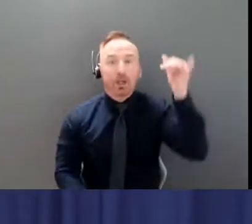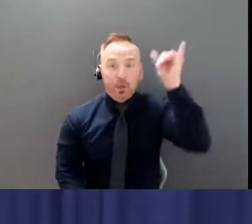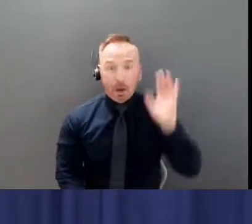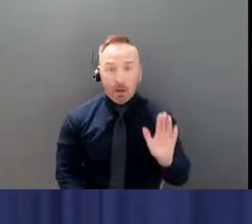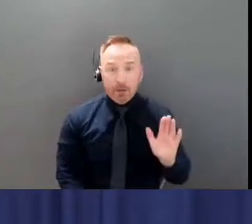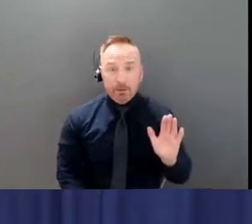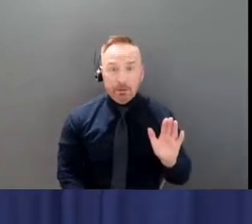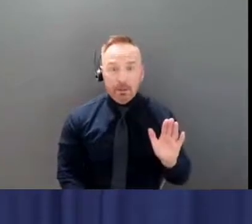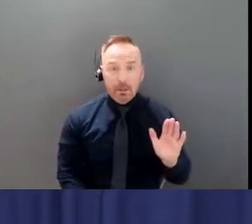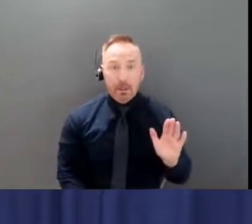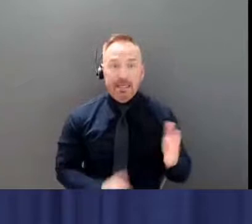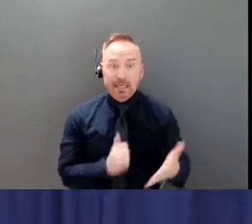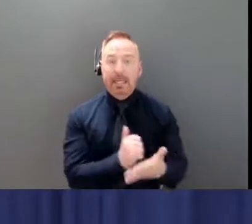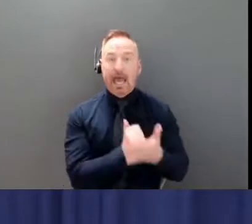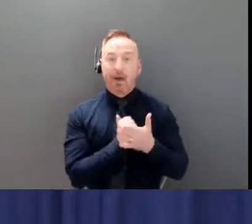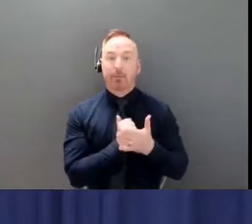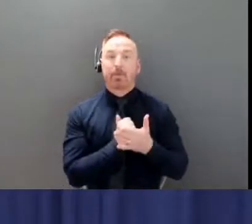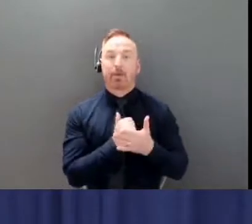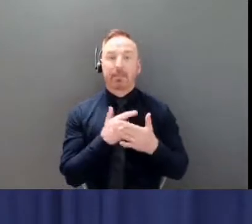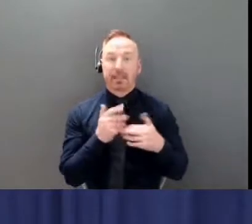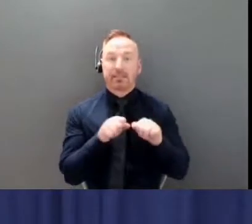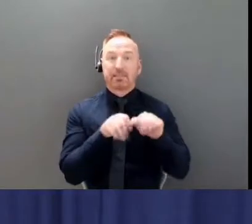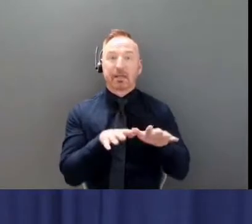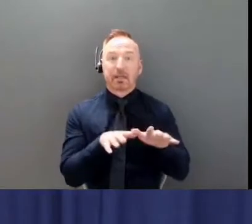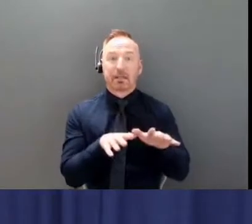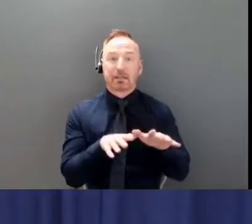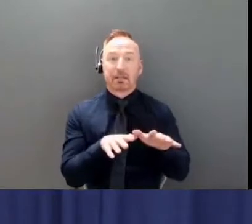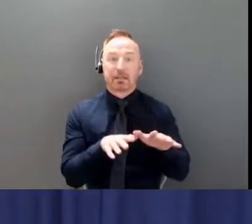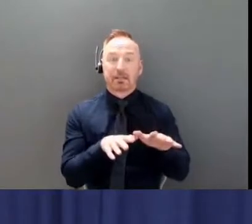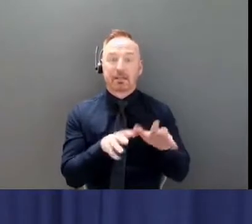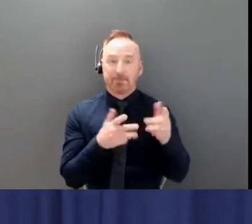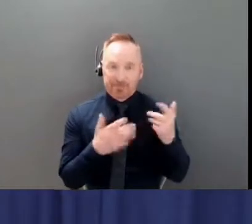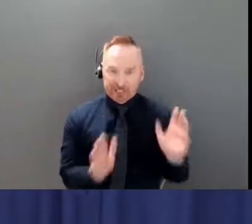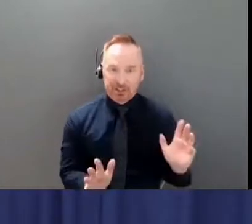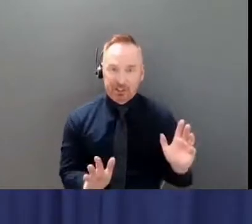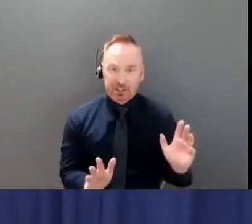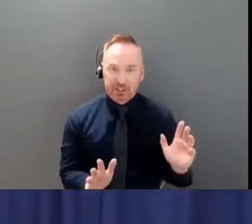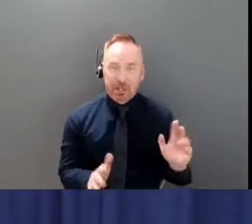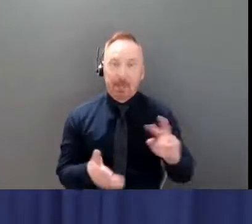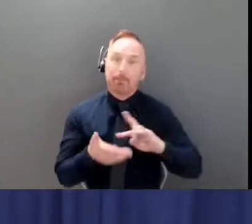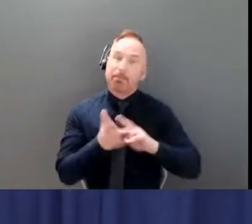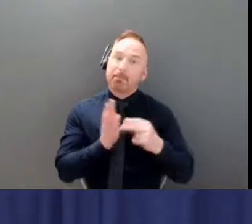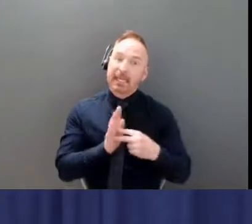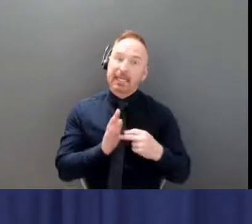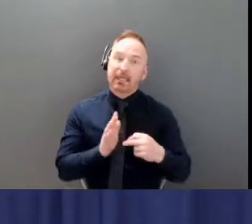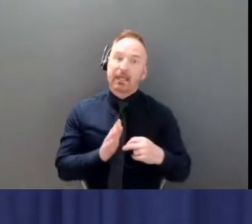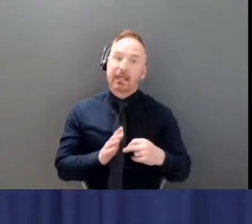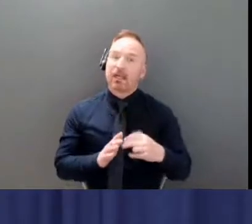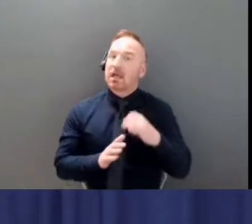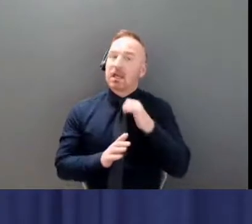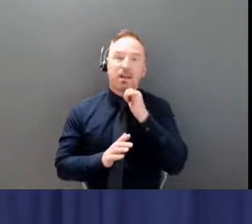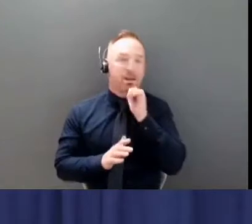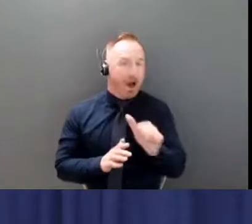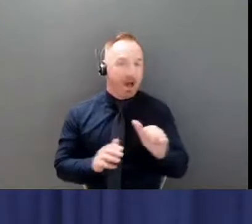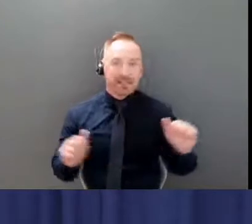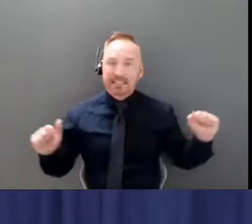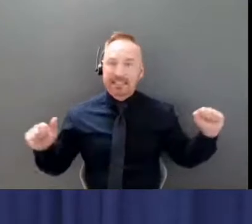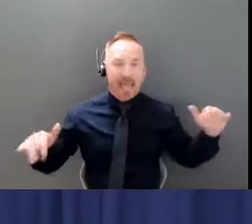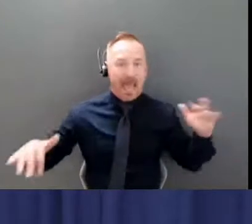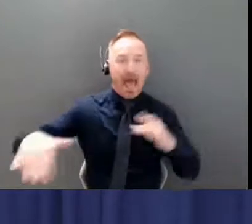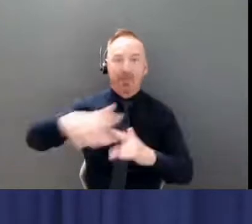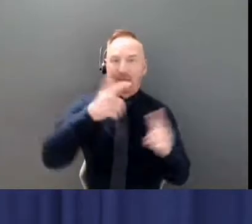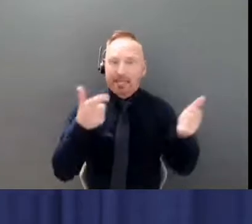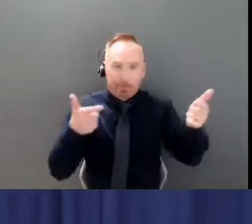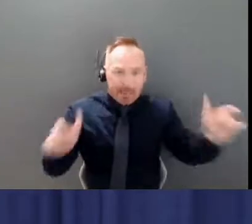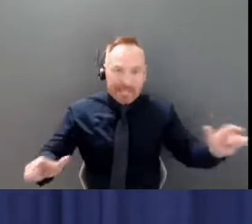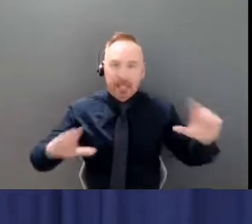and those include not gathering in large groups know who your contacts